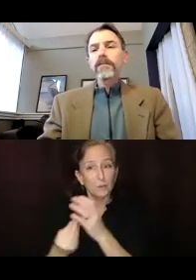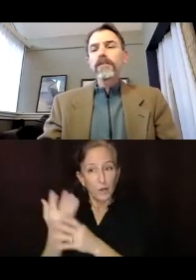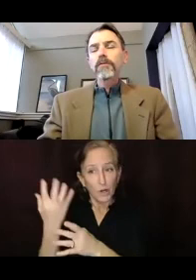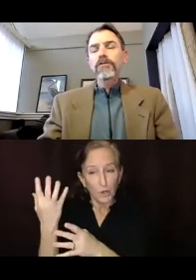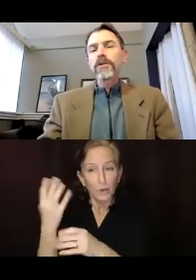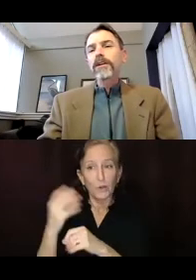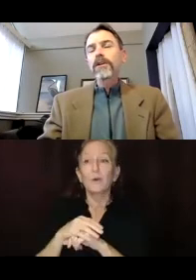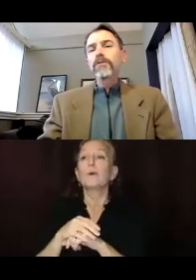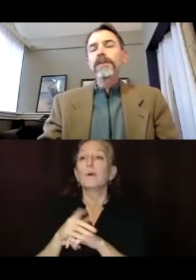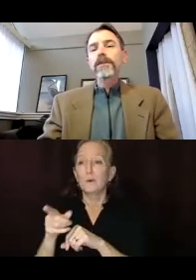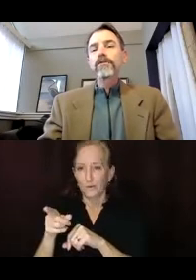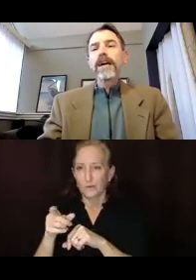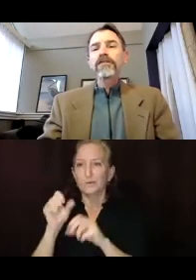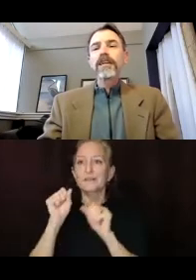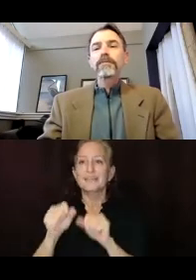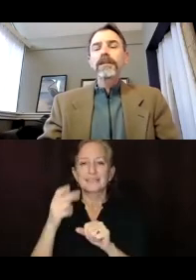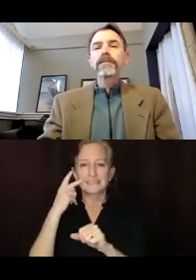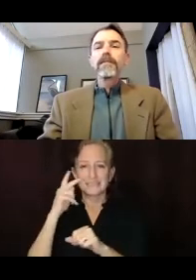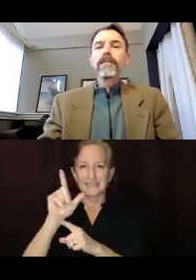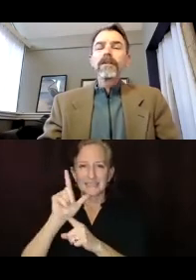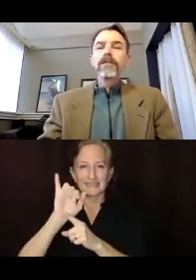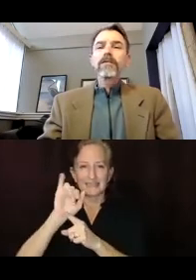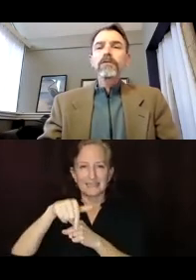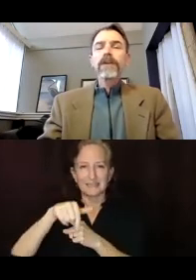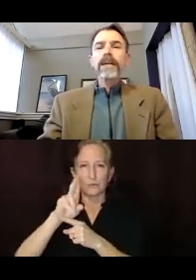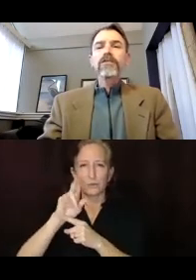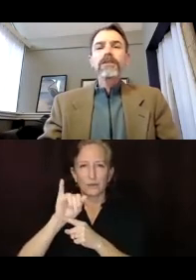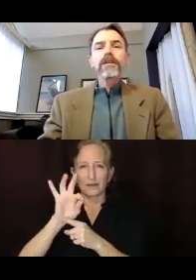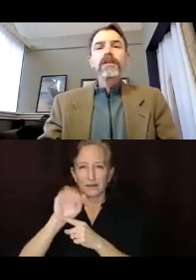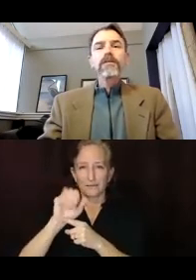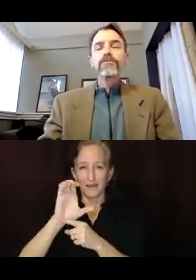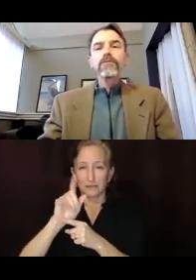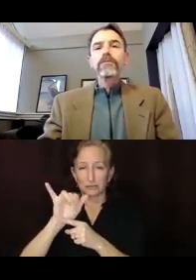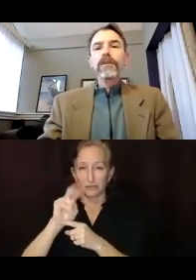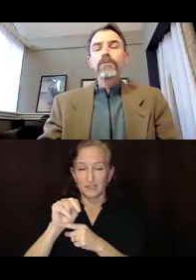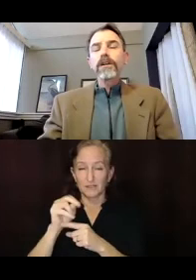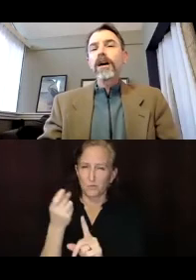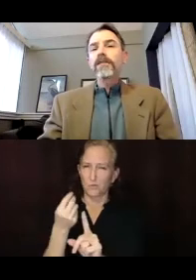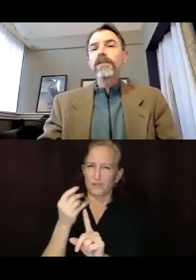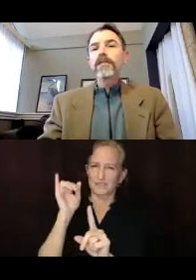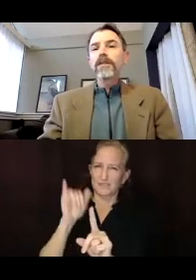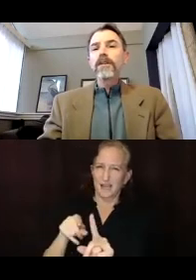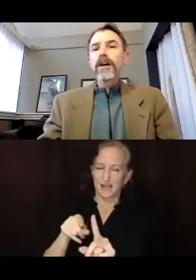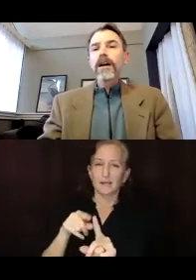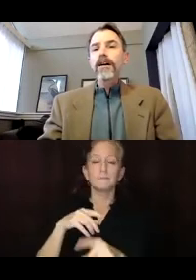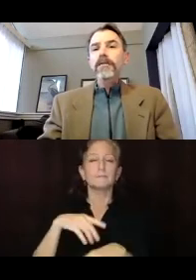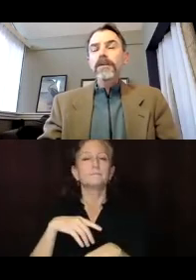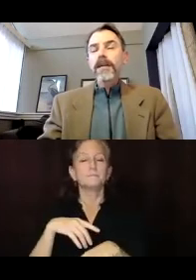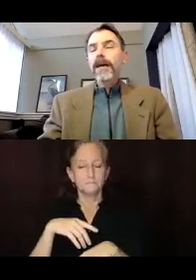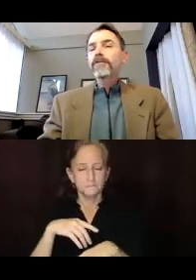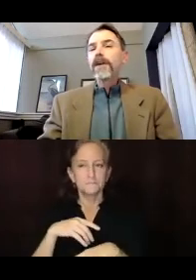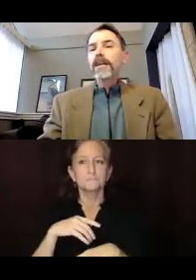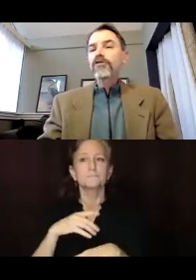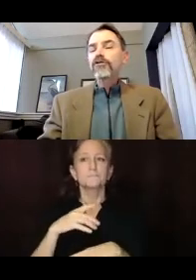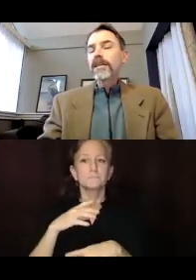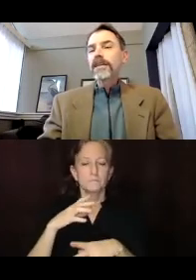That's good. The same areas that we're growing are where we see liquefaction happening. So liquefaction is, is what causes, uh, it